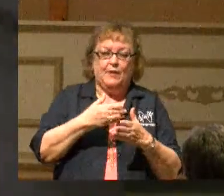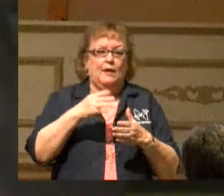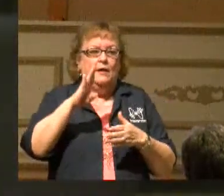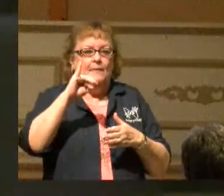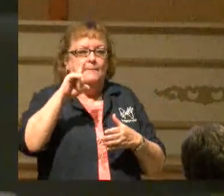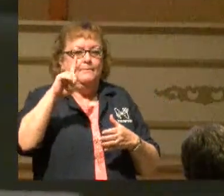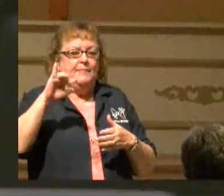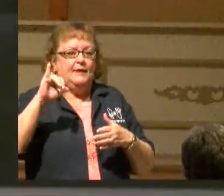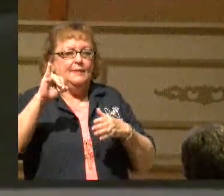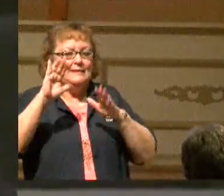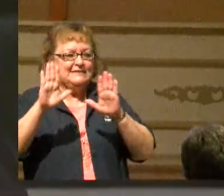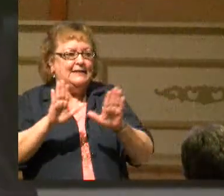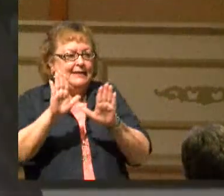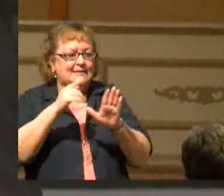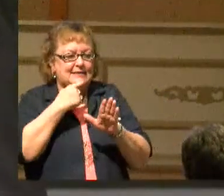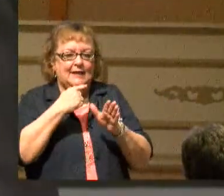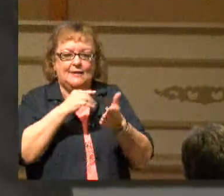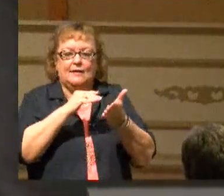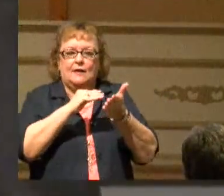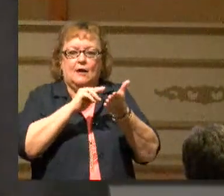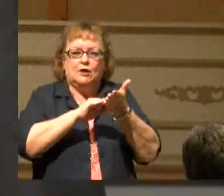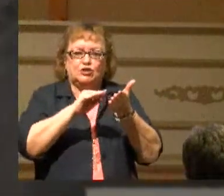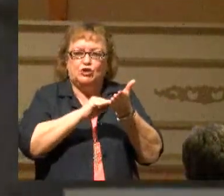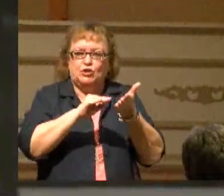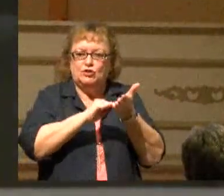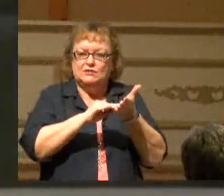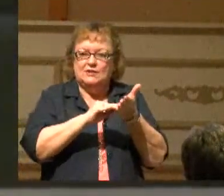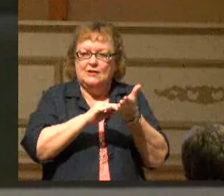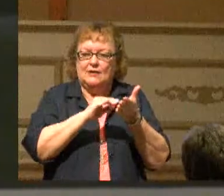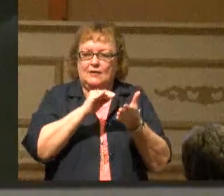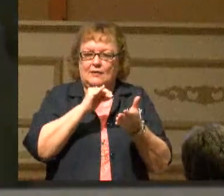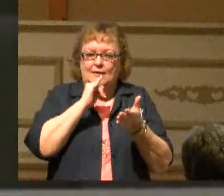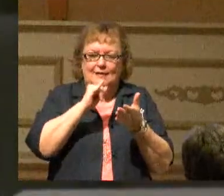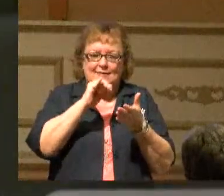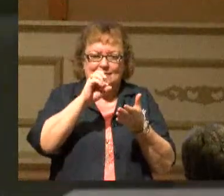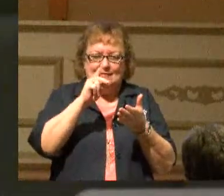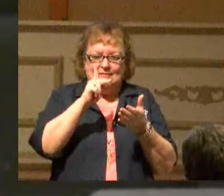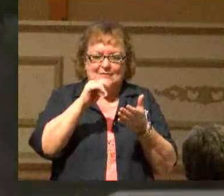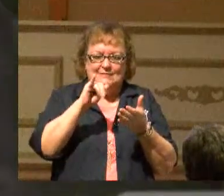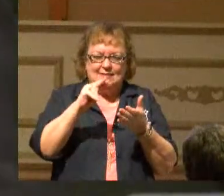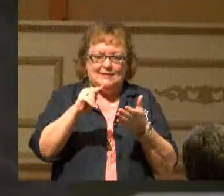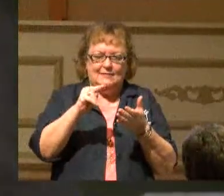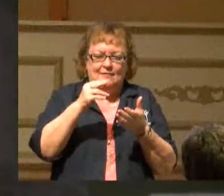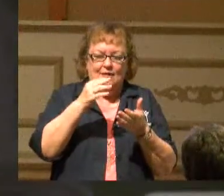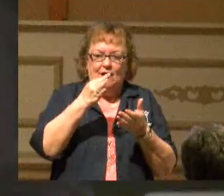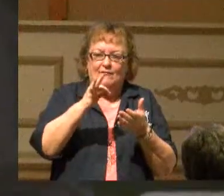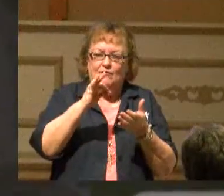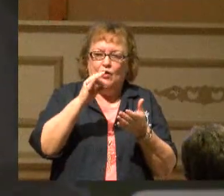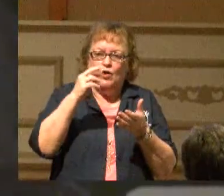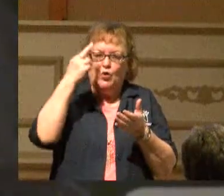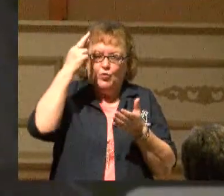an excuse is the skin of a reason stuffed with a lie.